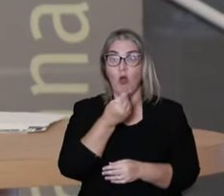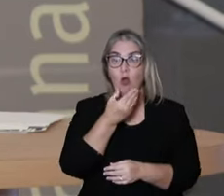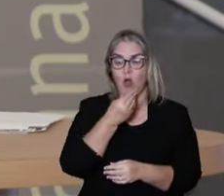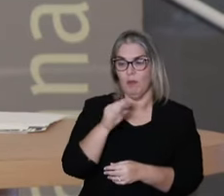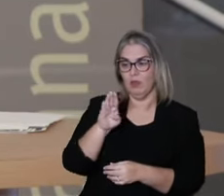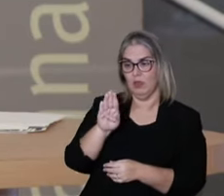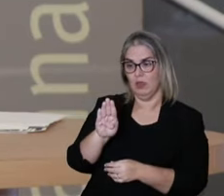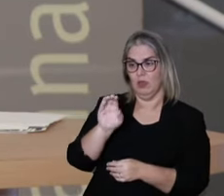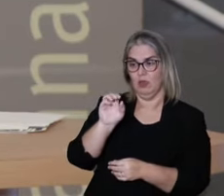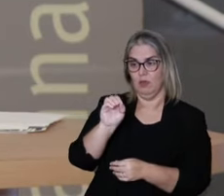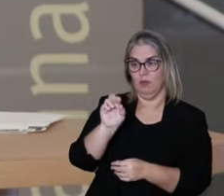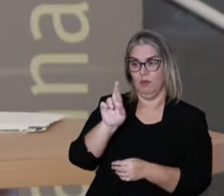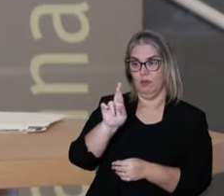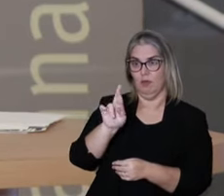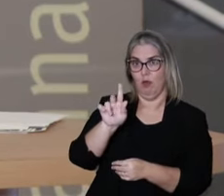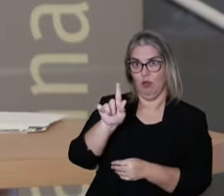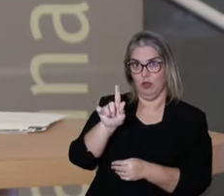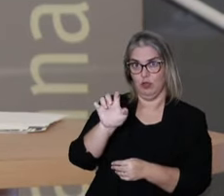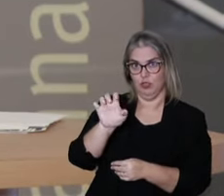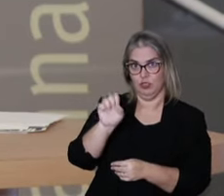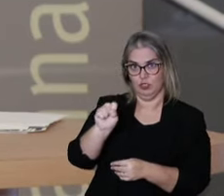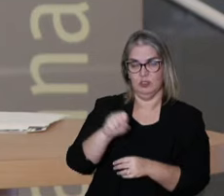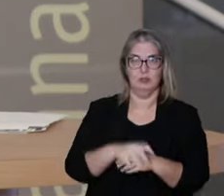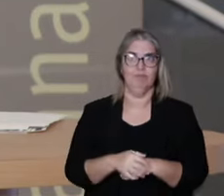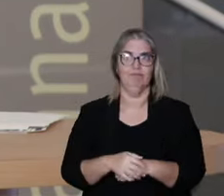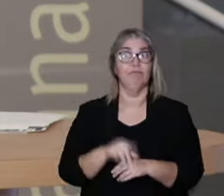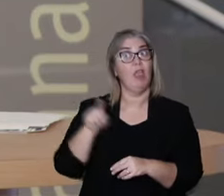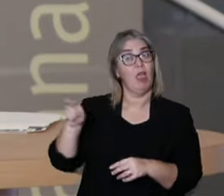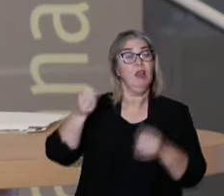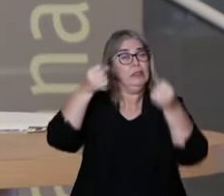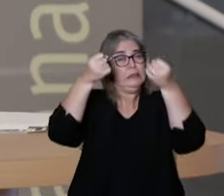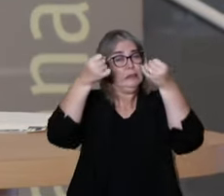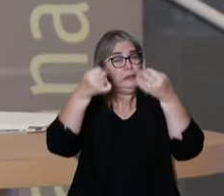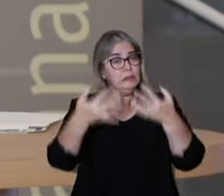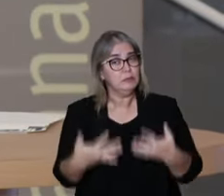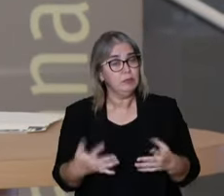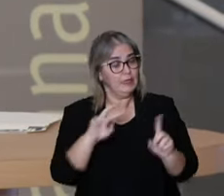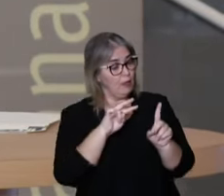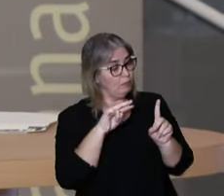Borges with his geniality. He shows